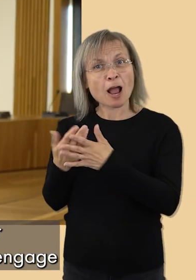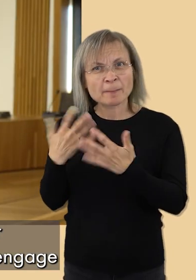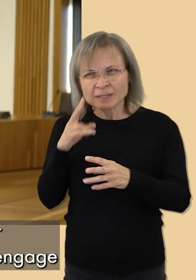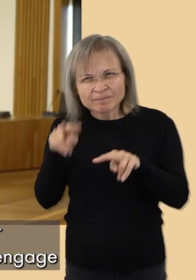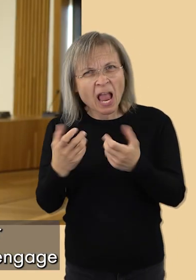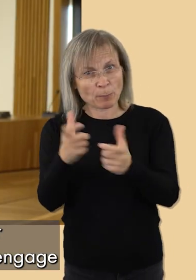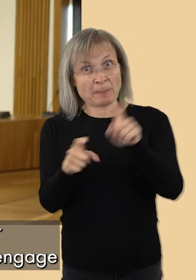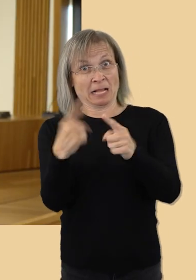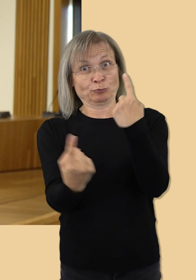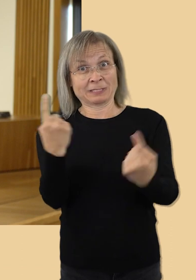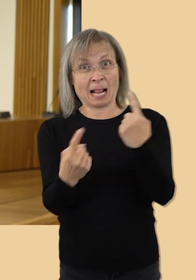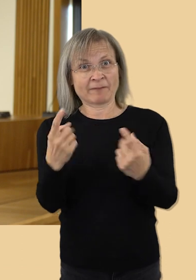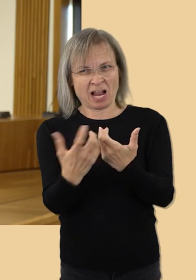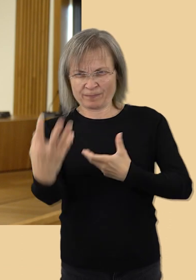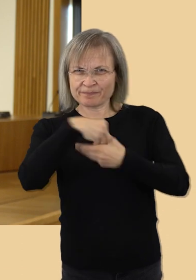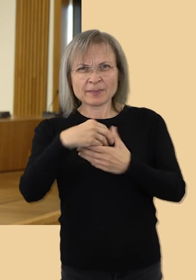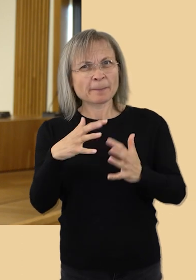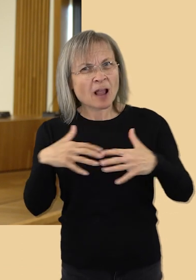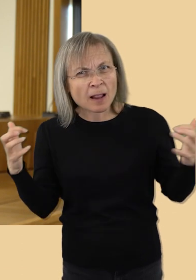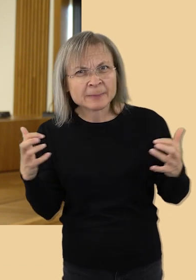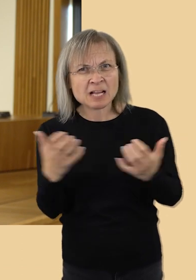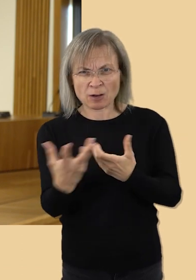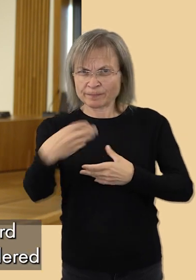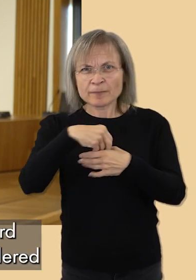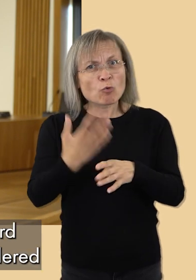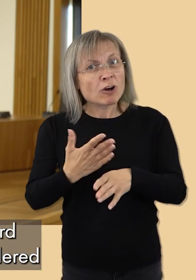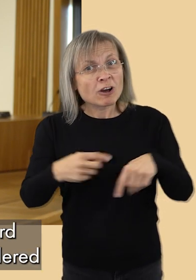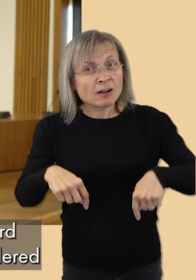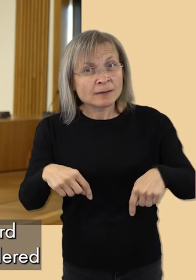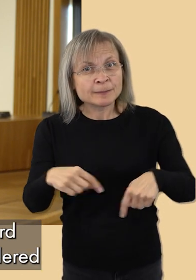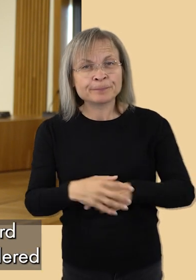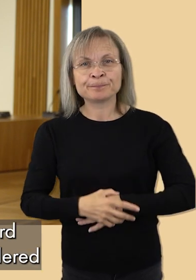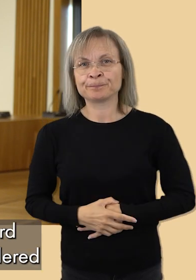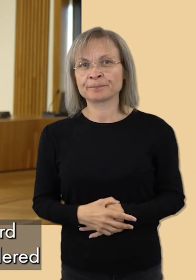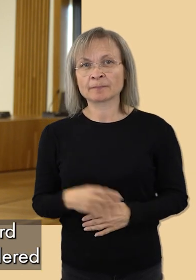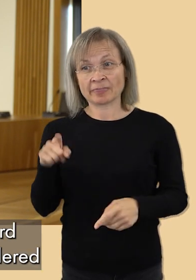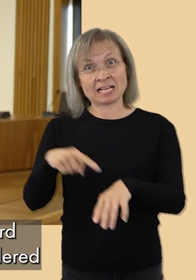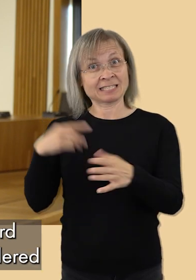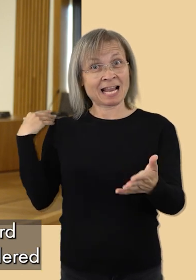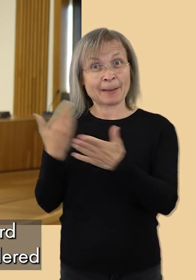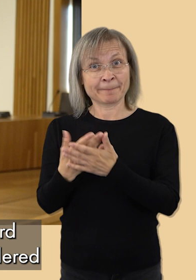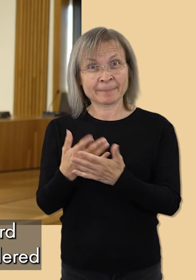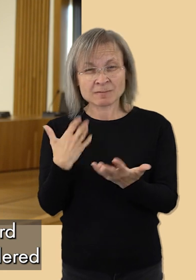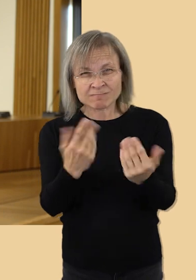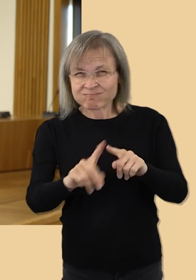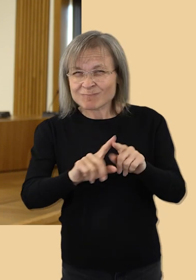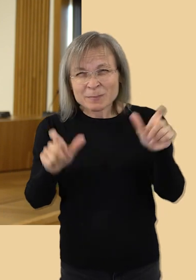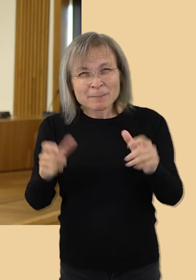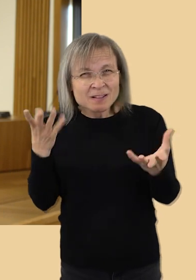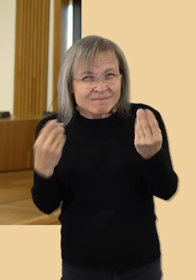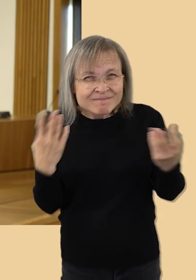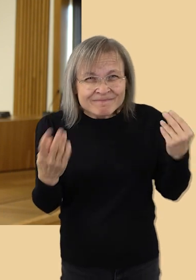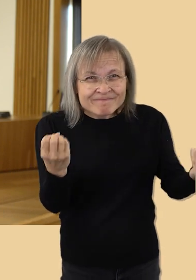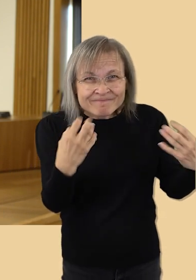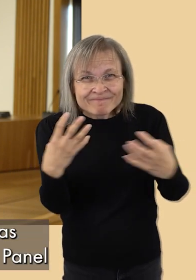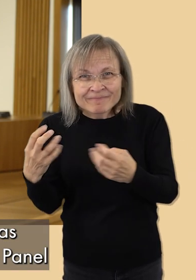like you can engage with the Parliament and contribute to its work. And during that time we've heard from a range of people and considered lots of